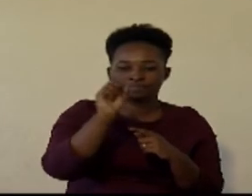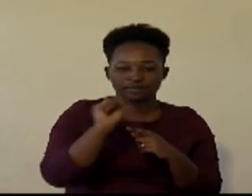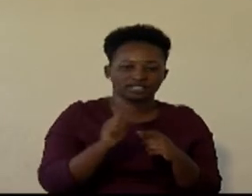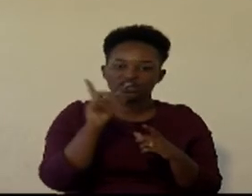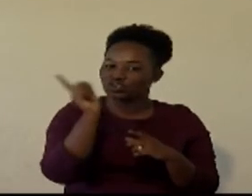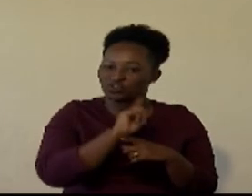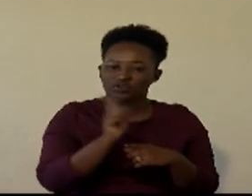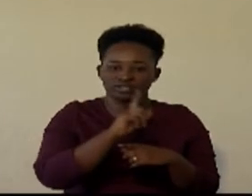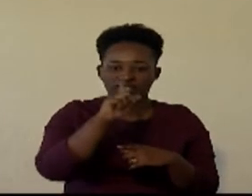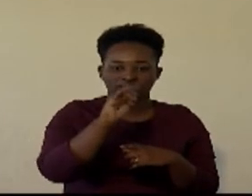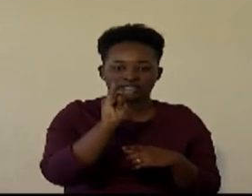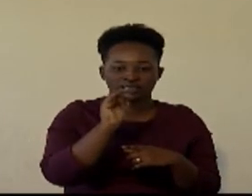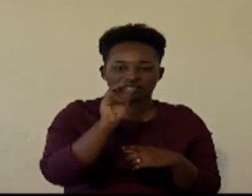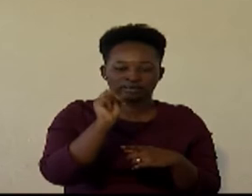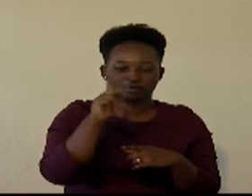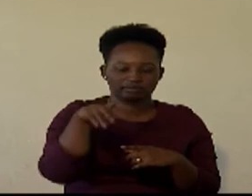like some piles.